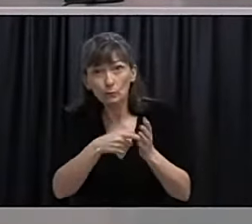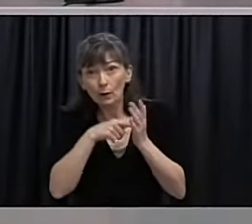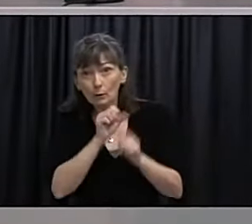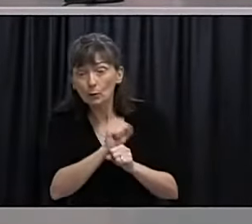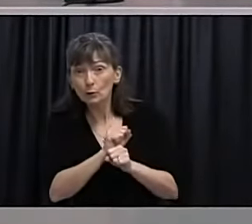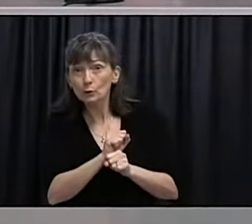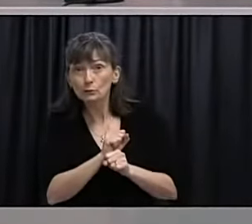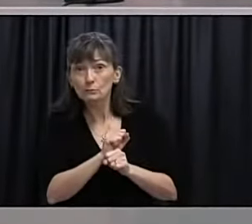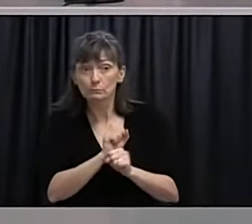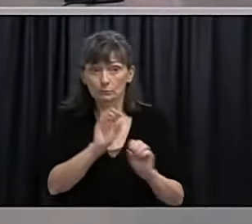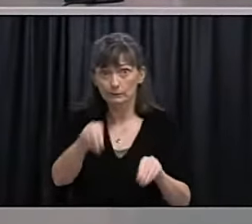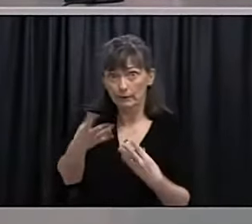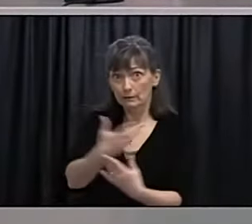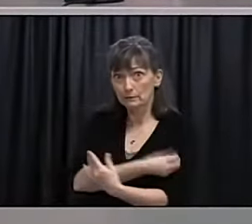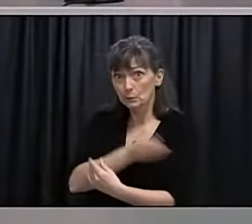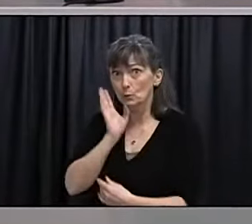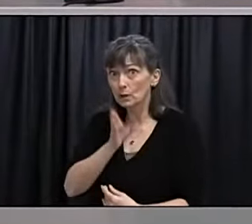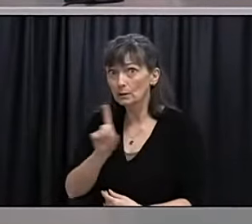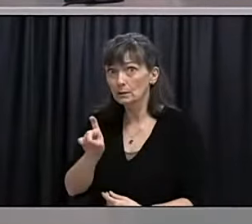these vaccines?